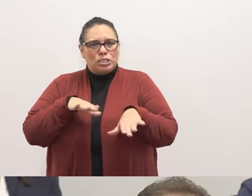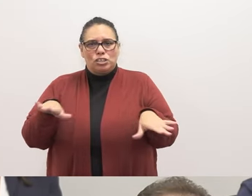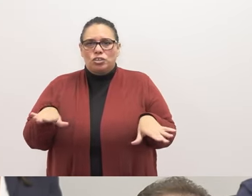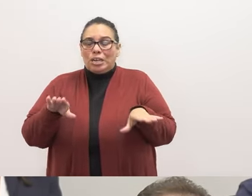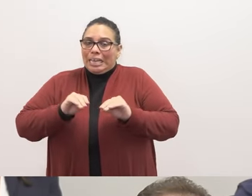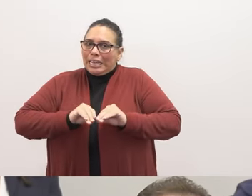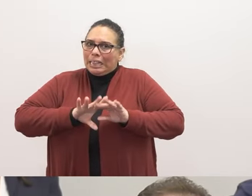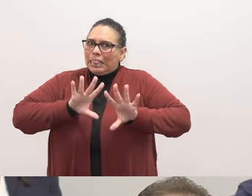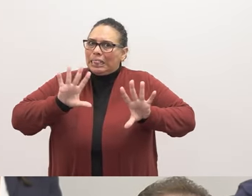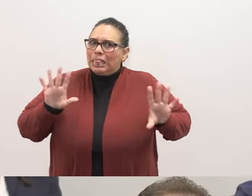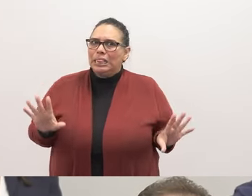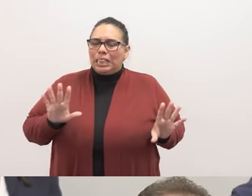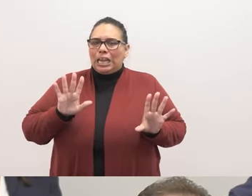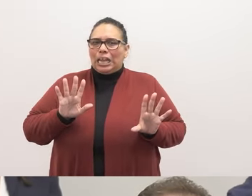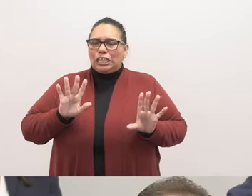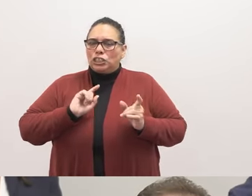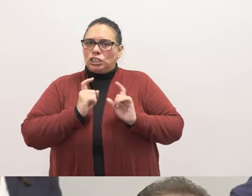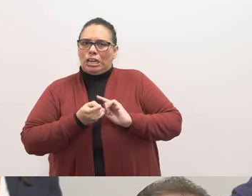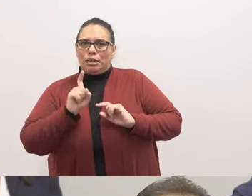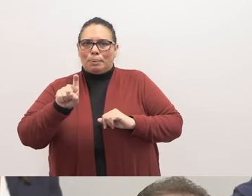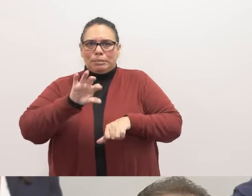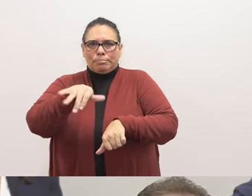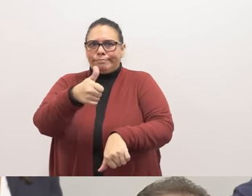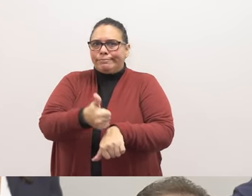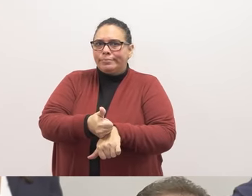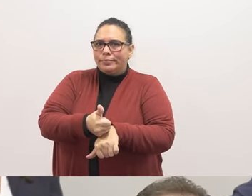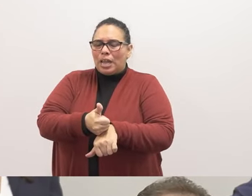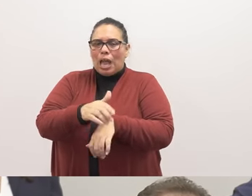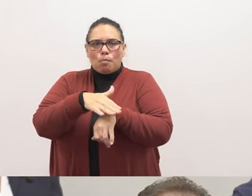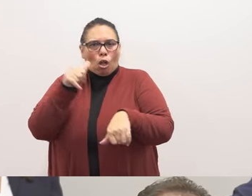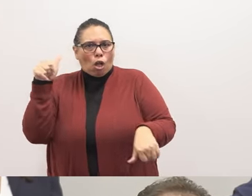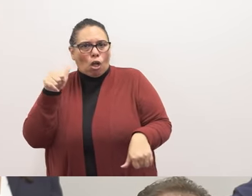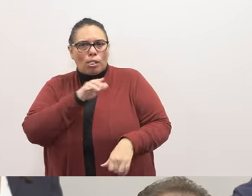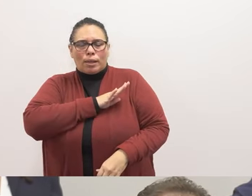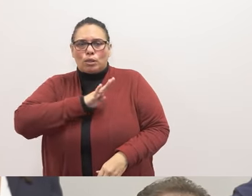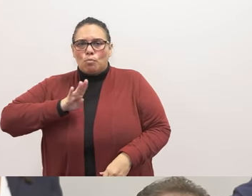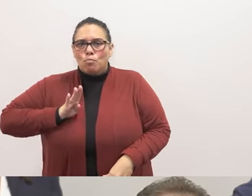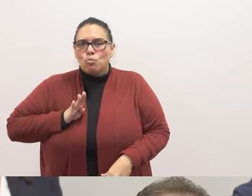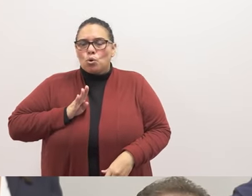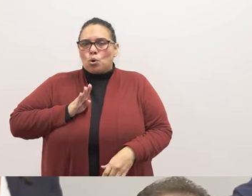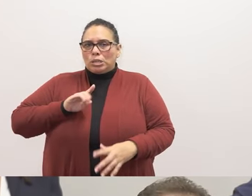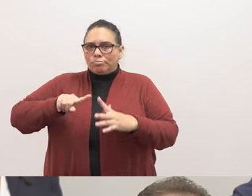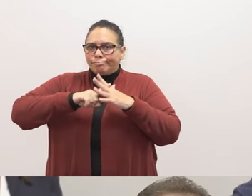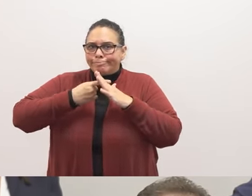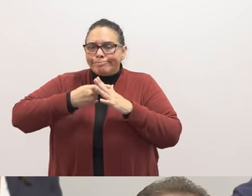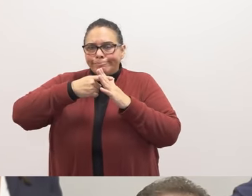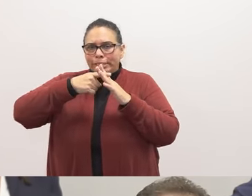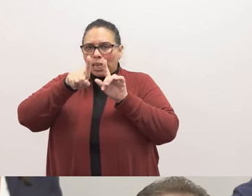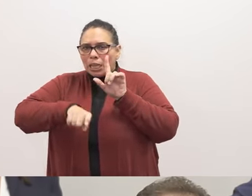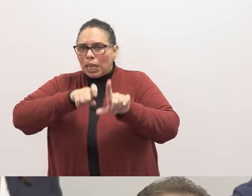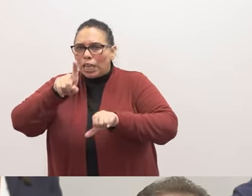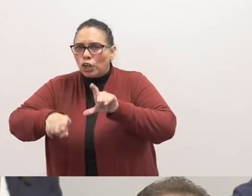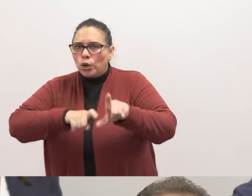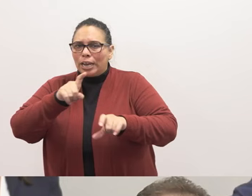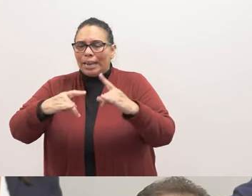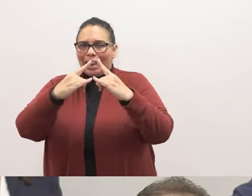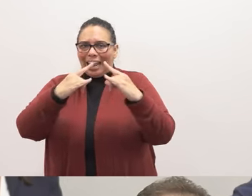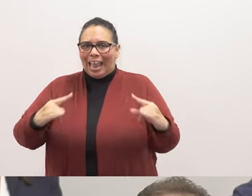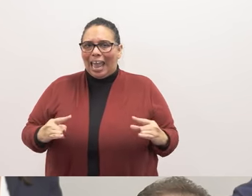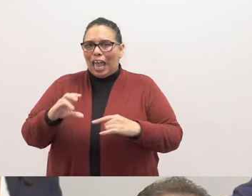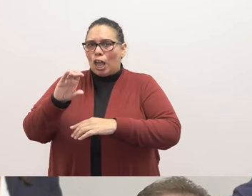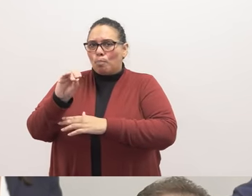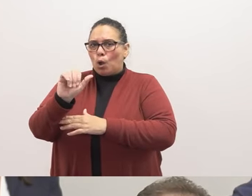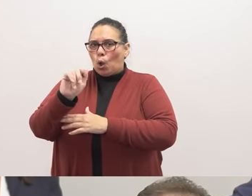needs to be implemented. I'm calling on the board to launch an inquiry into the Camp Oaks and to hold the